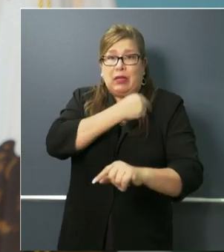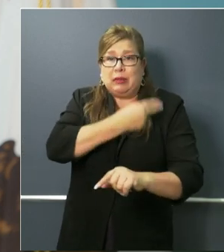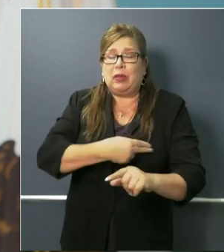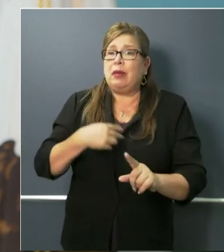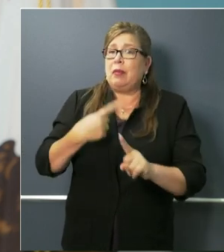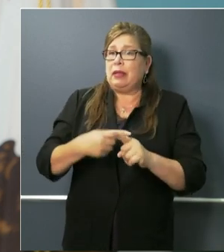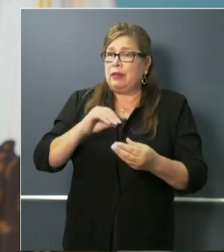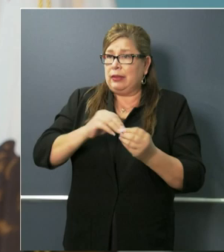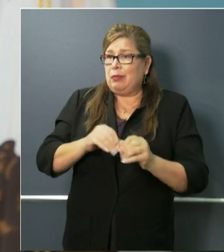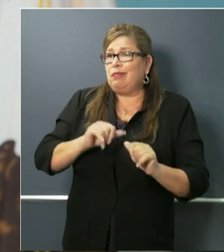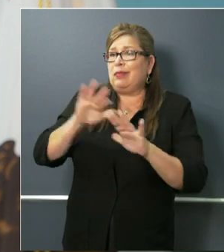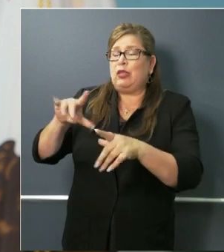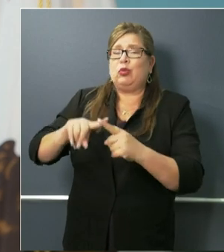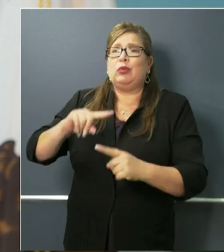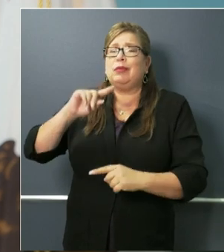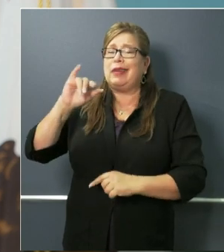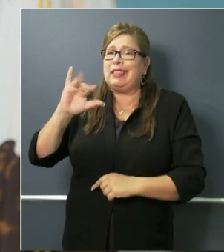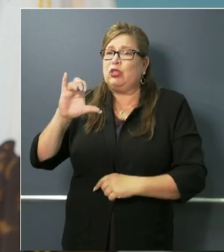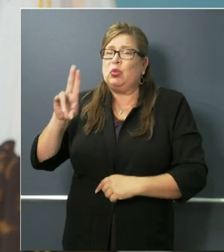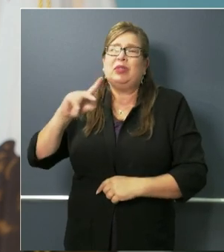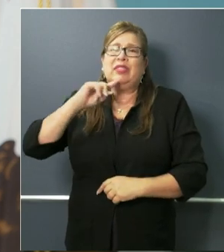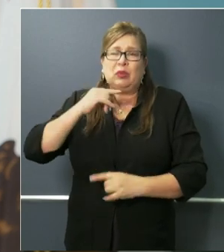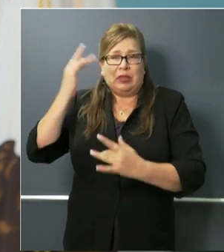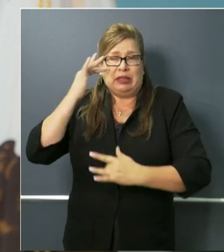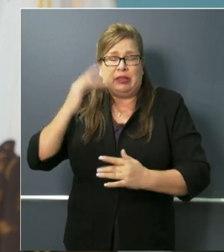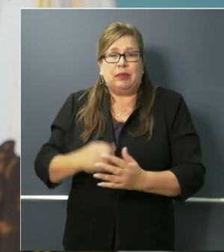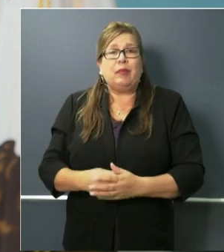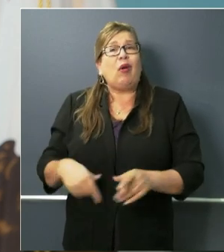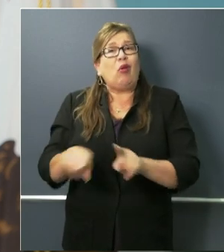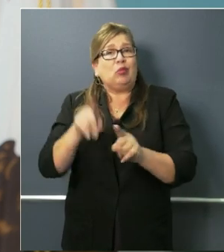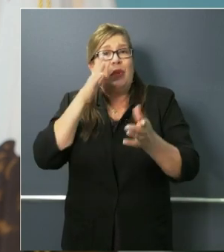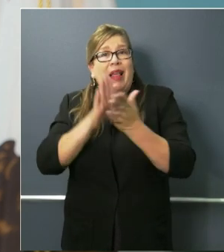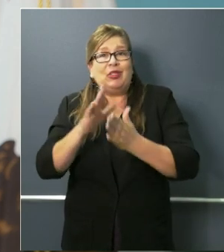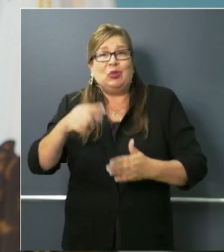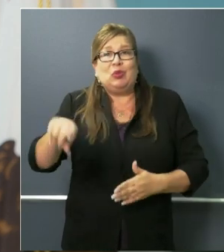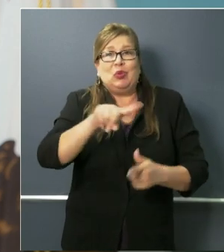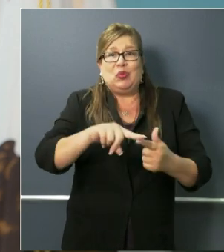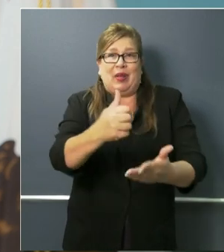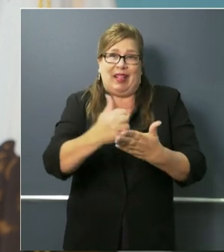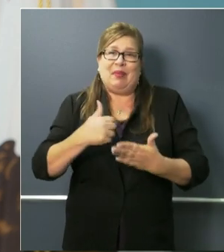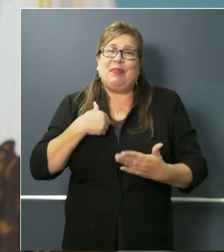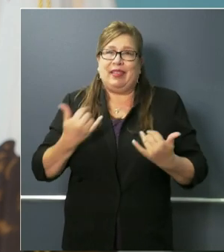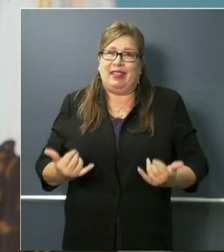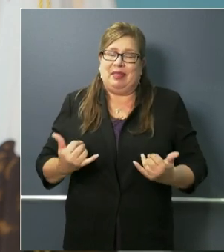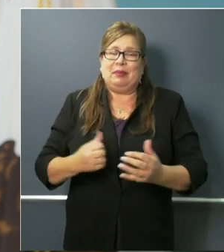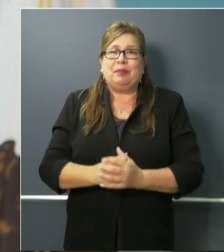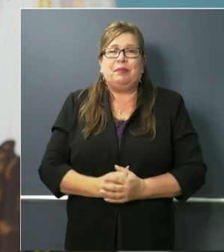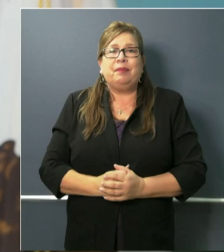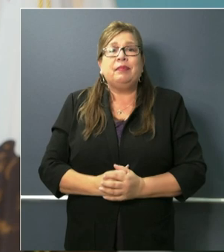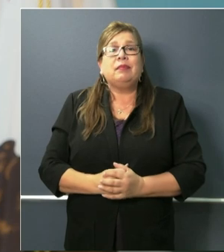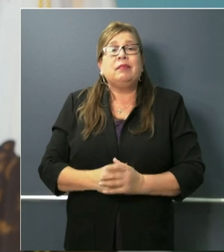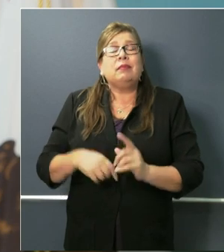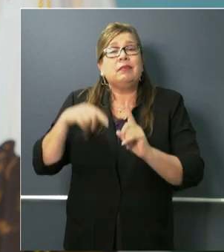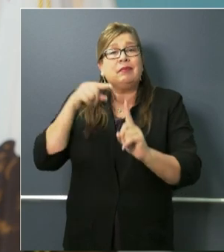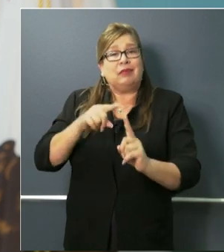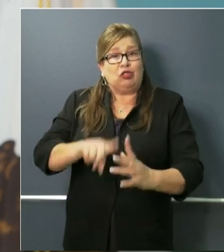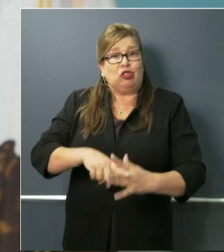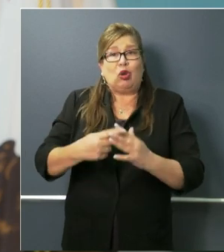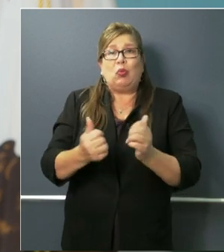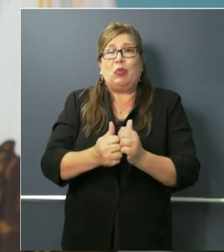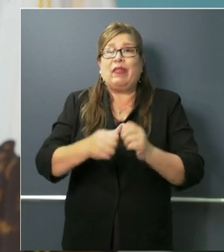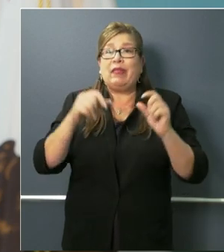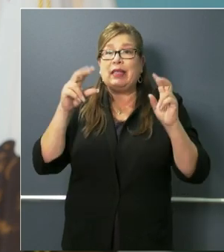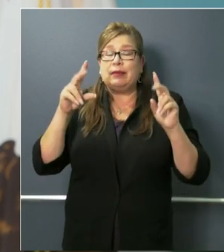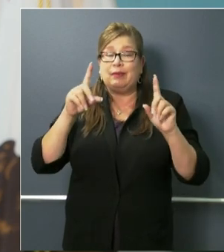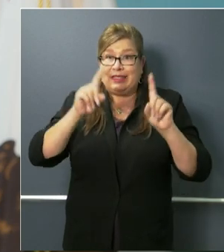ask you to do a little bit more to help meet this moment. Let me though begin with the issue of testing. Today we have